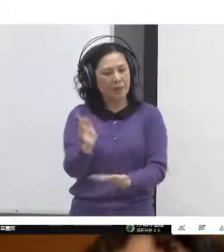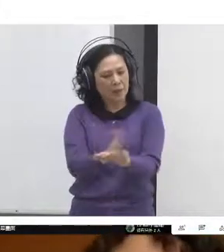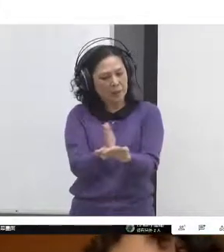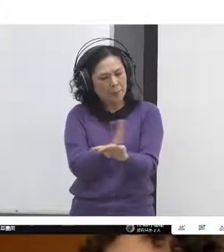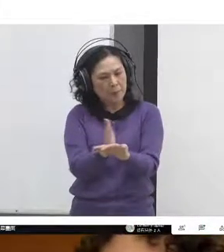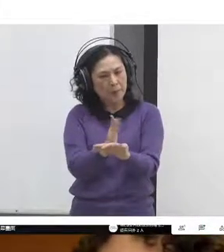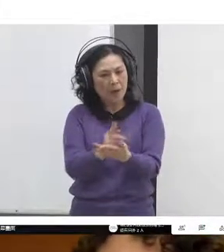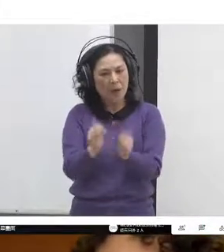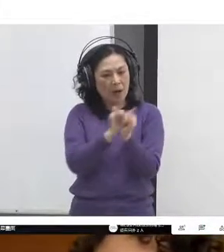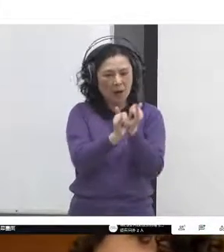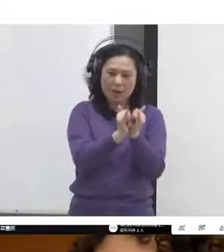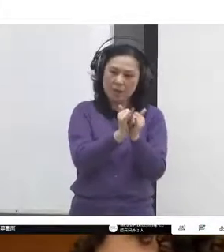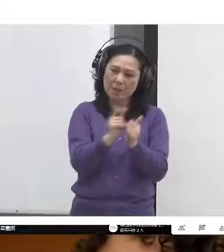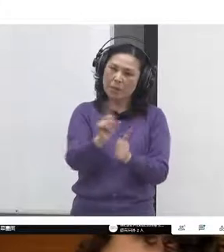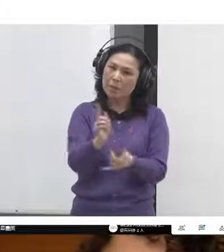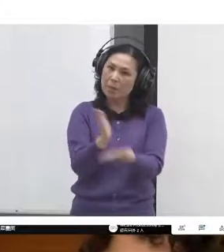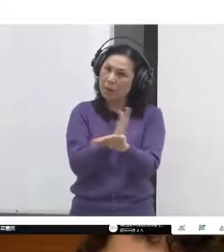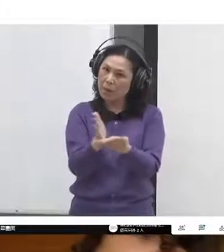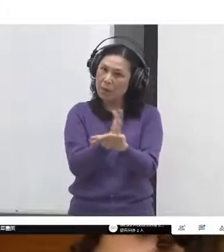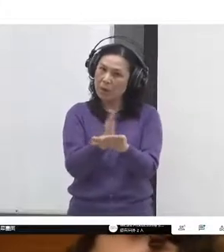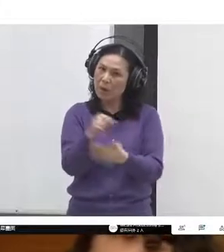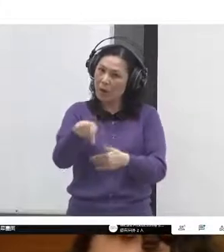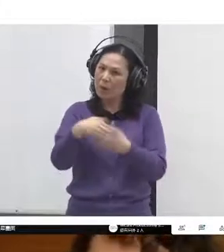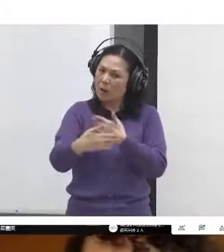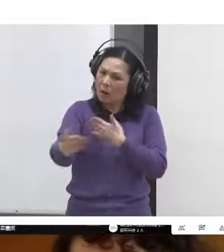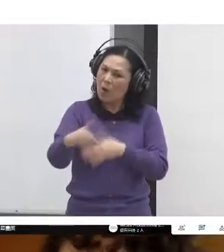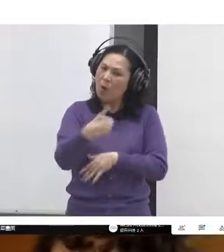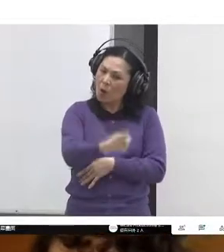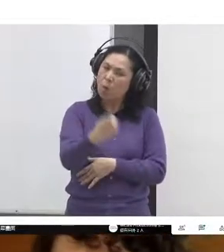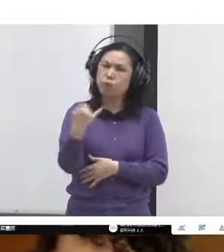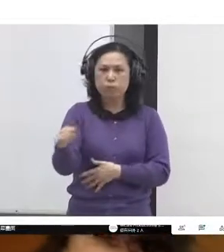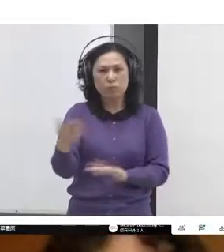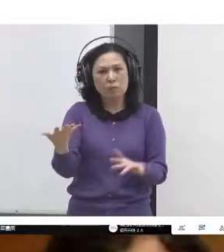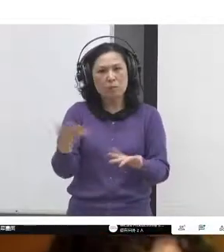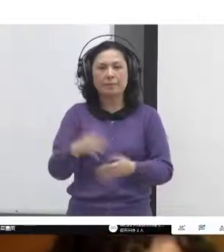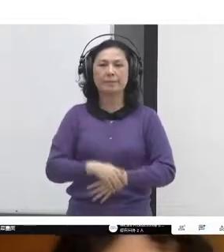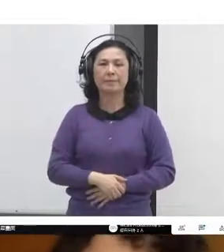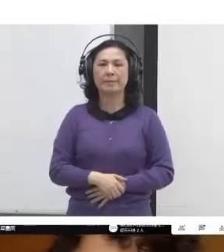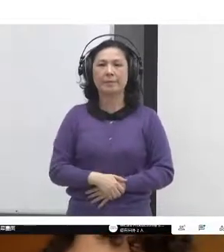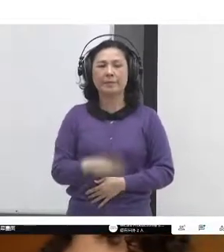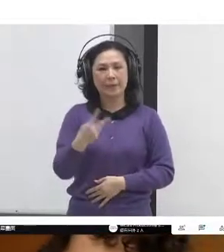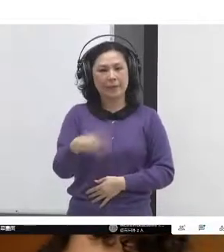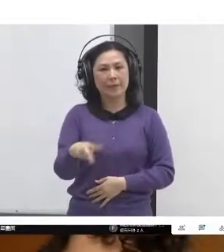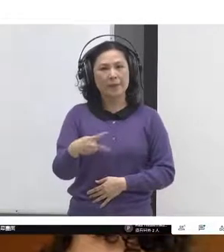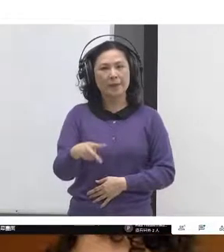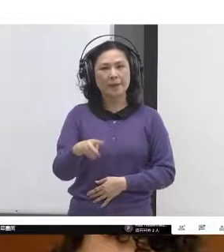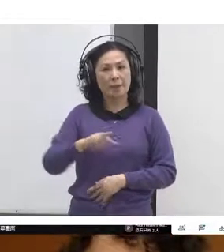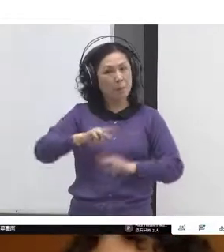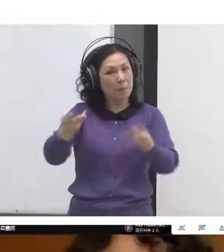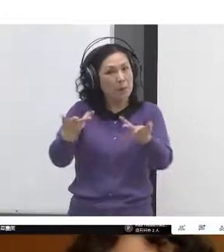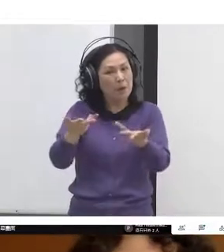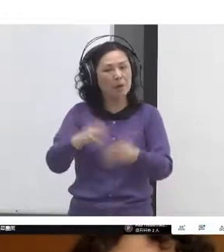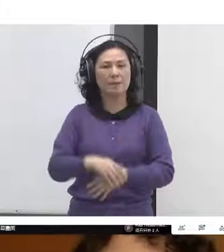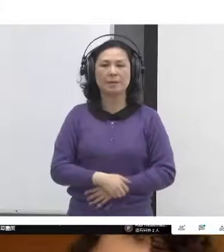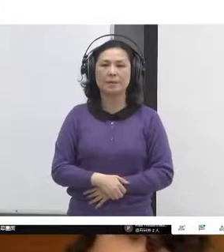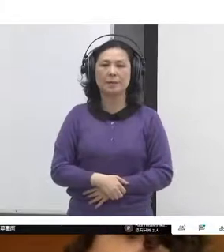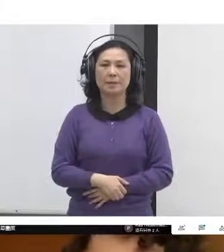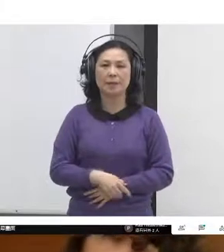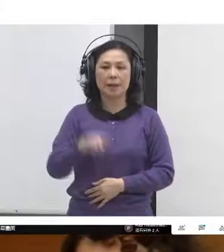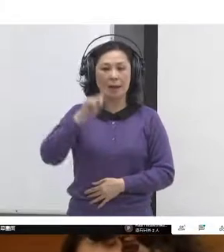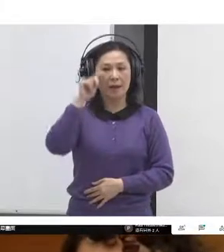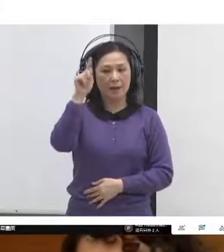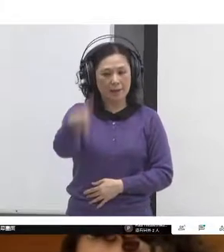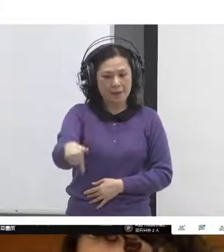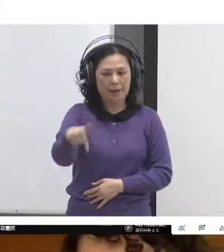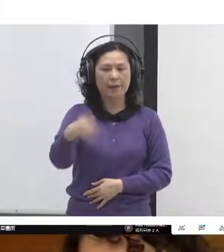and iterate and govern better next time. And